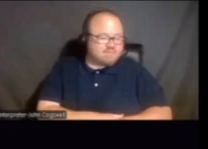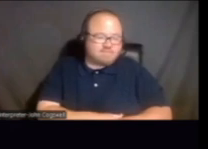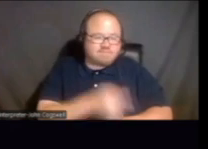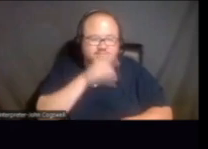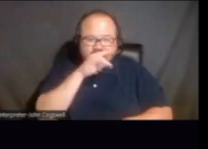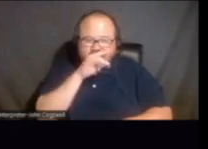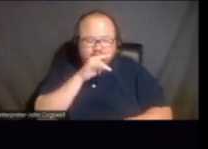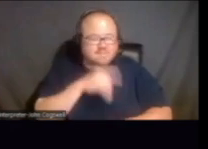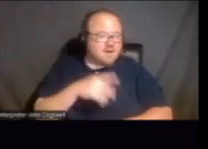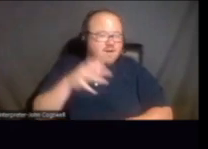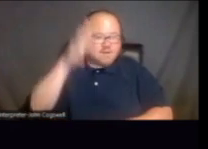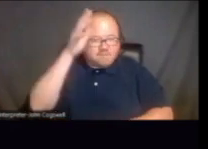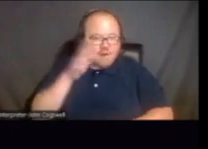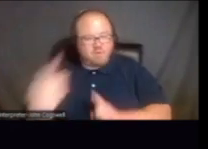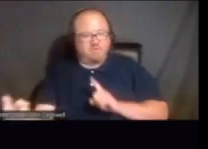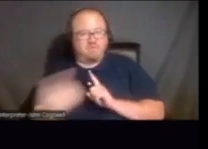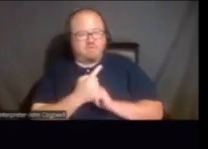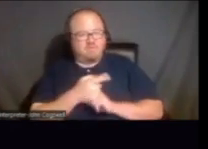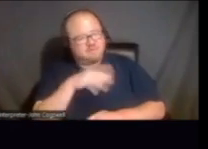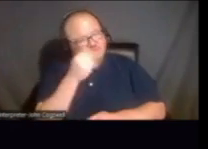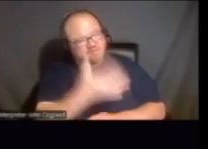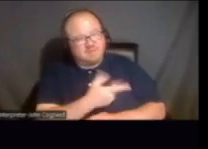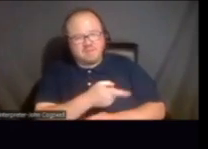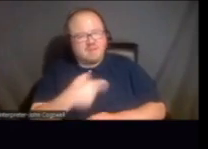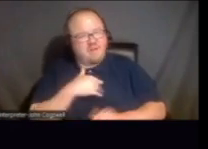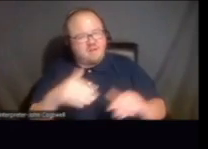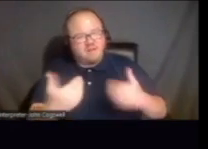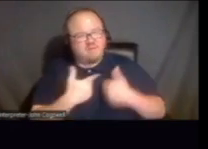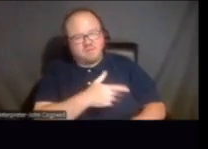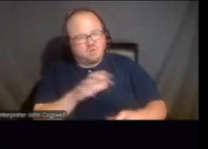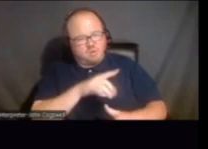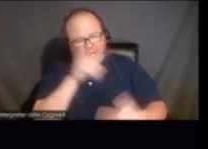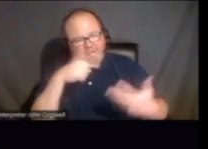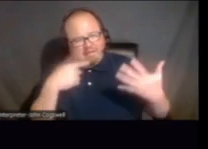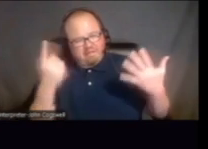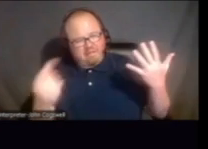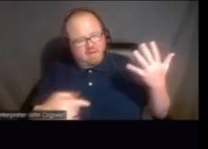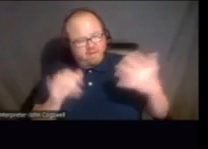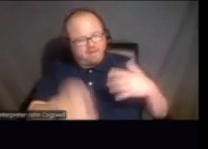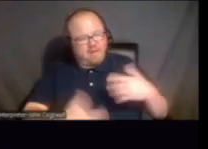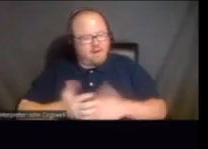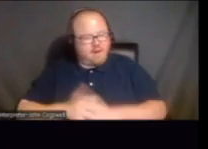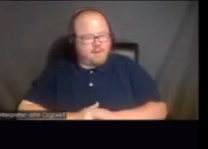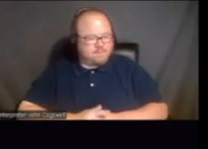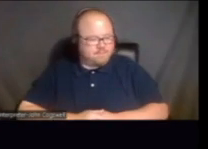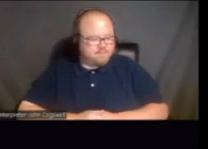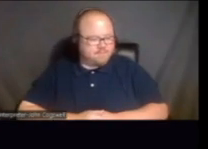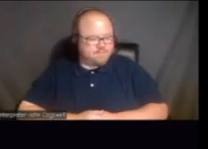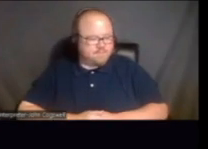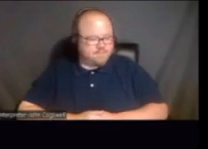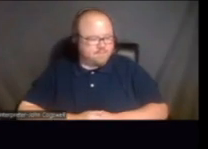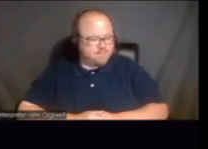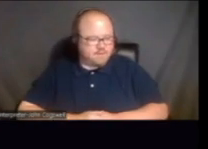kids and parents will come up to me and say, you know, she has autism and she's doing all these things. And, um, and